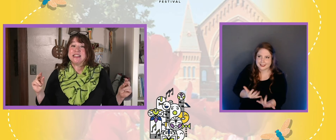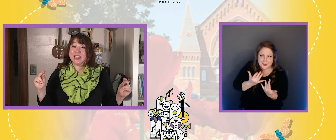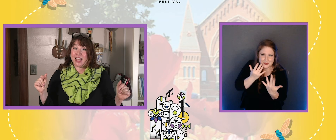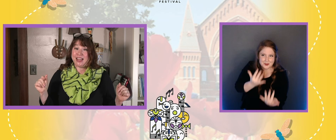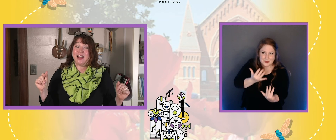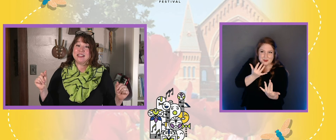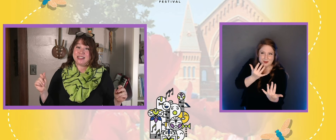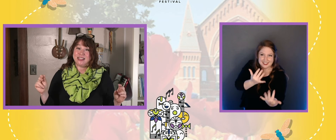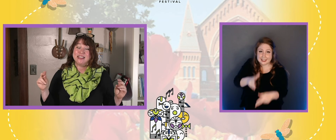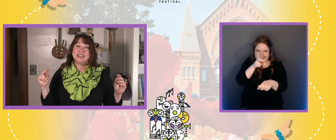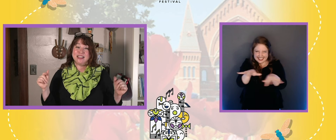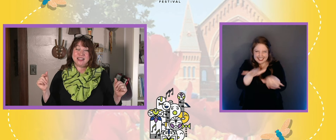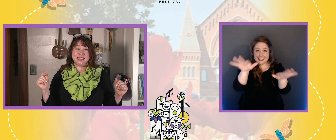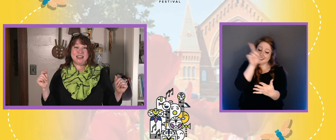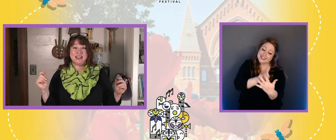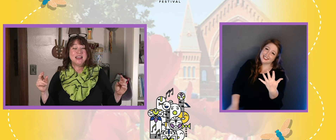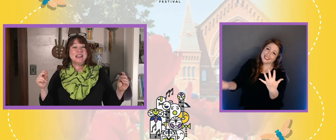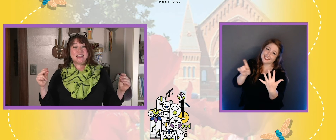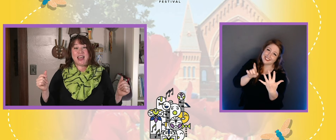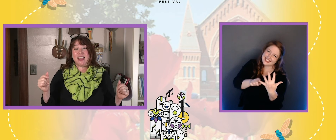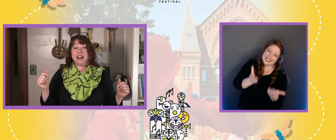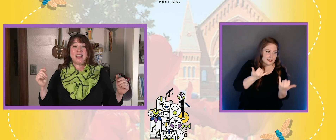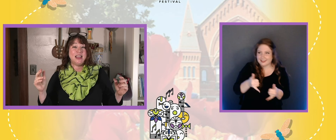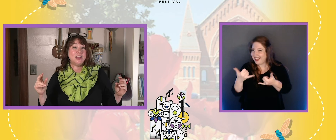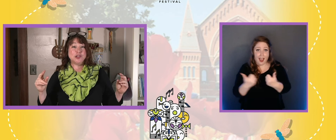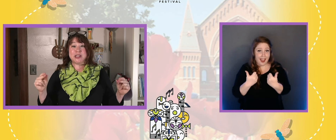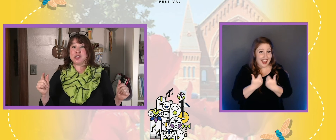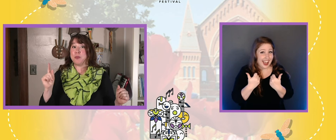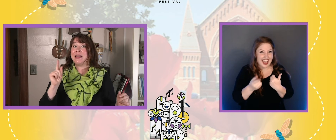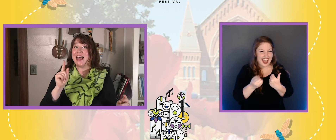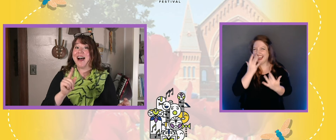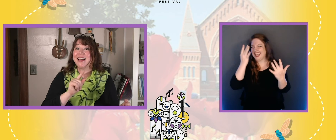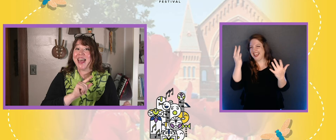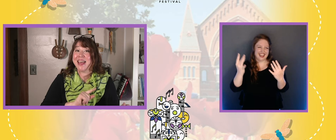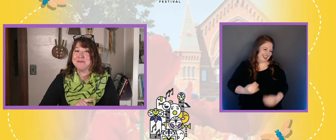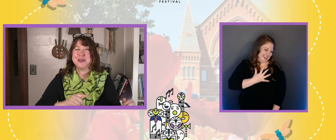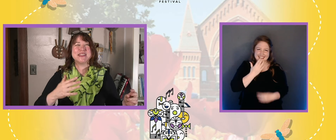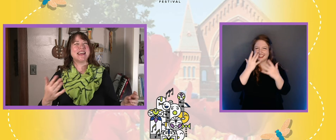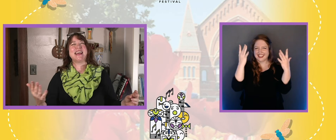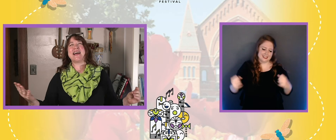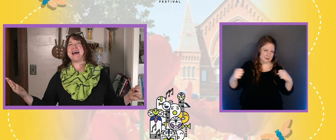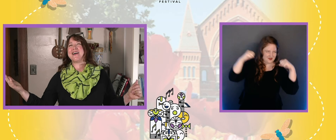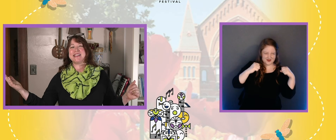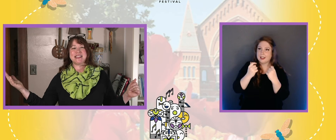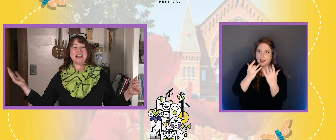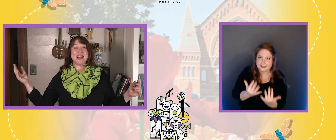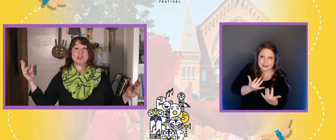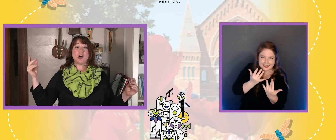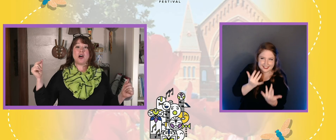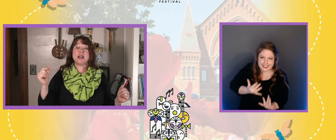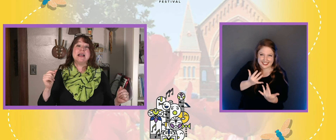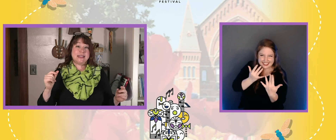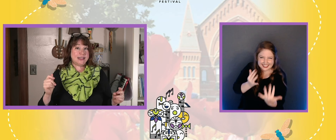si, cicada. Si, si, si, cicada. In the trees you play a game. You sing out loud and